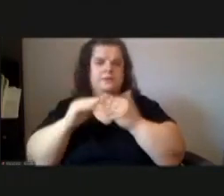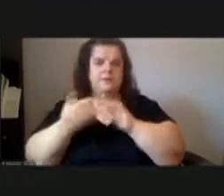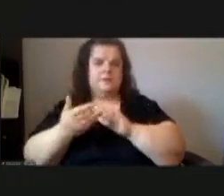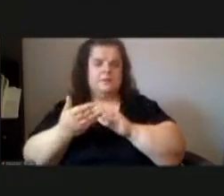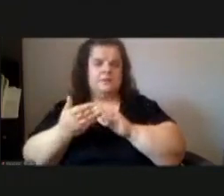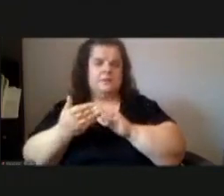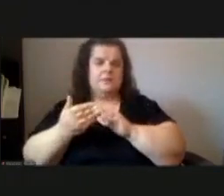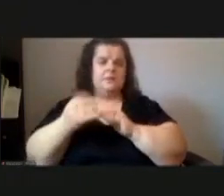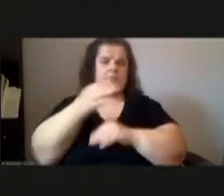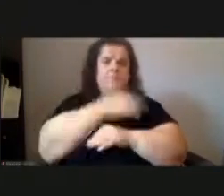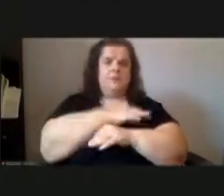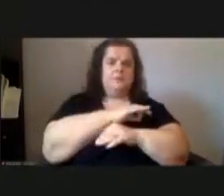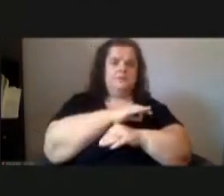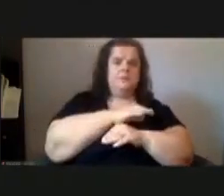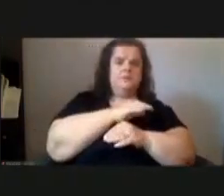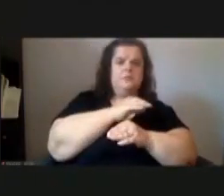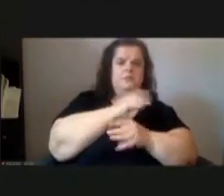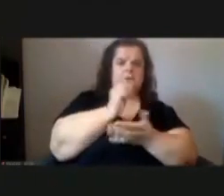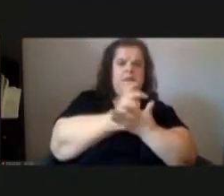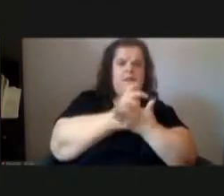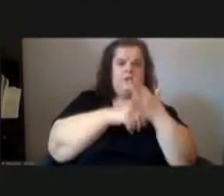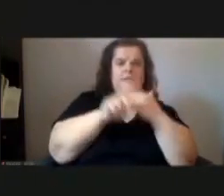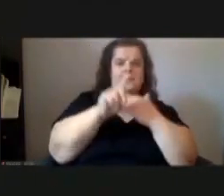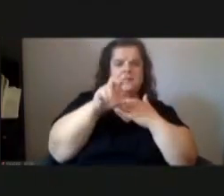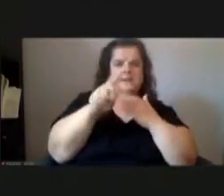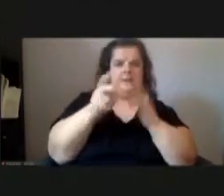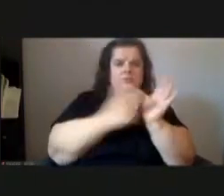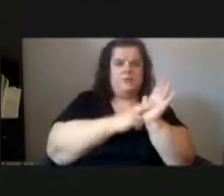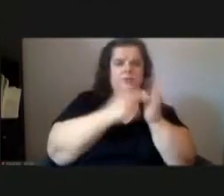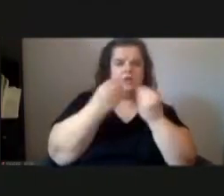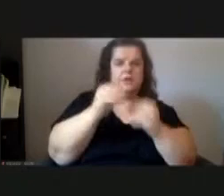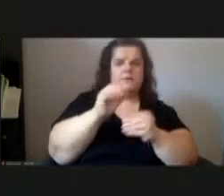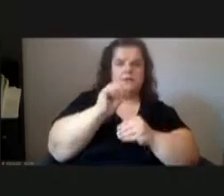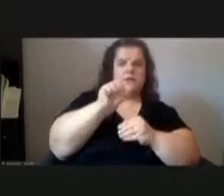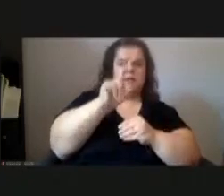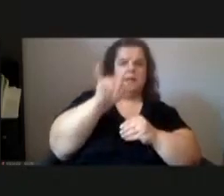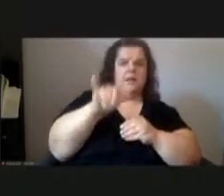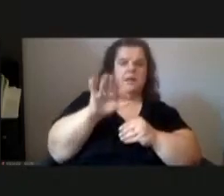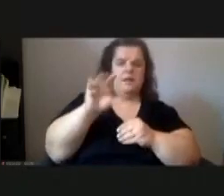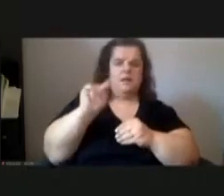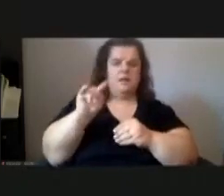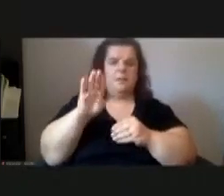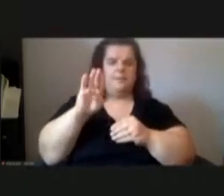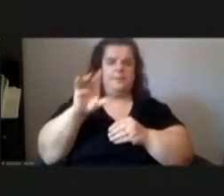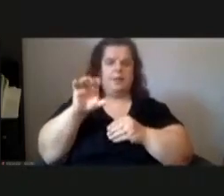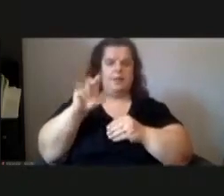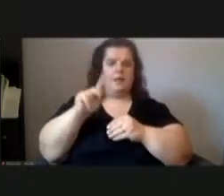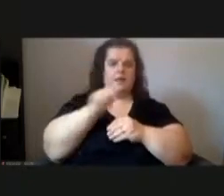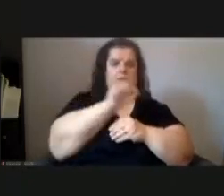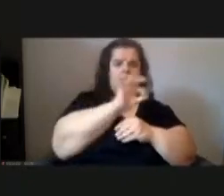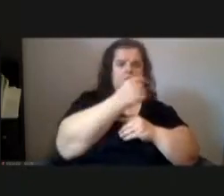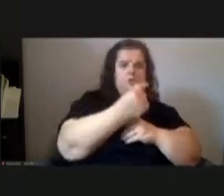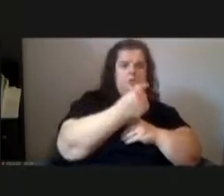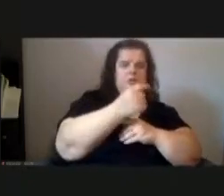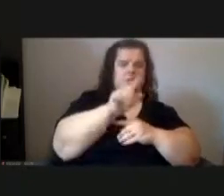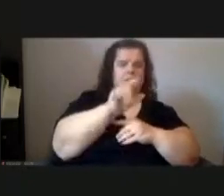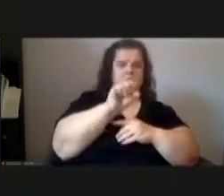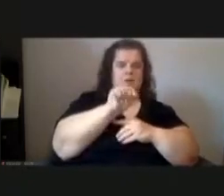pittsburgh designated in the deed registry office of allegheny county is block 19 g lots